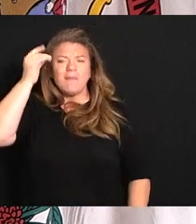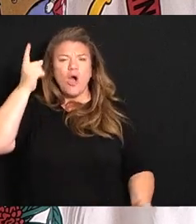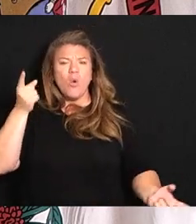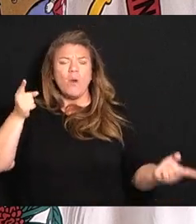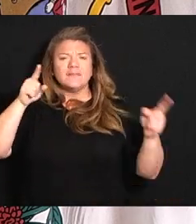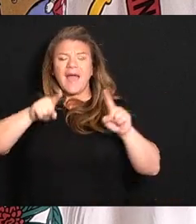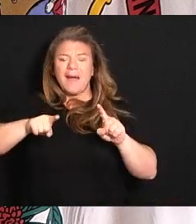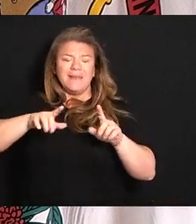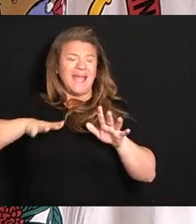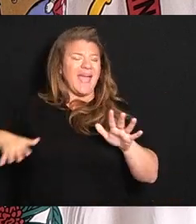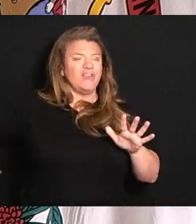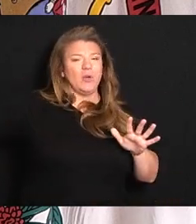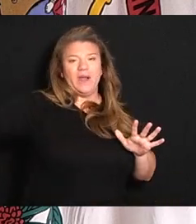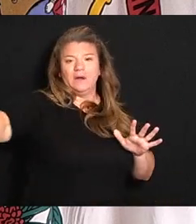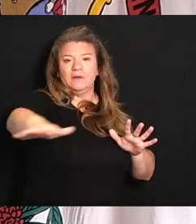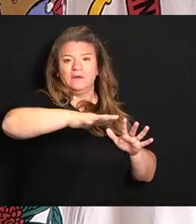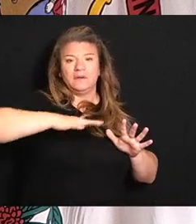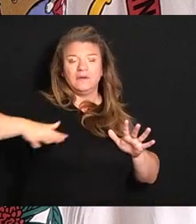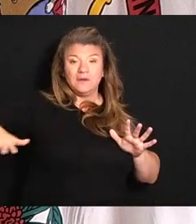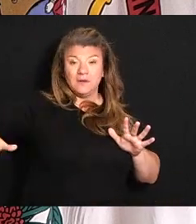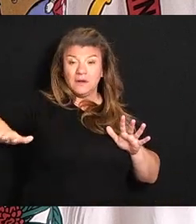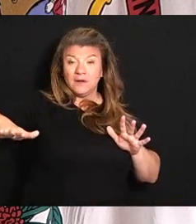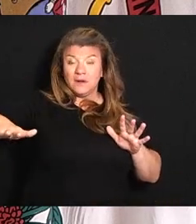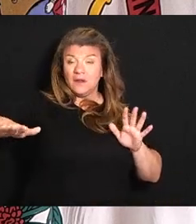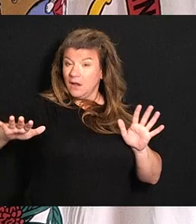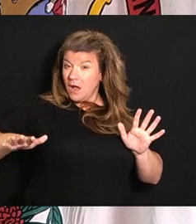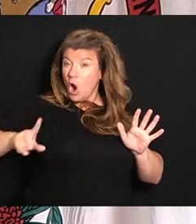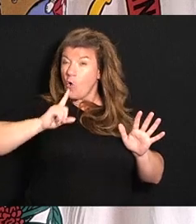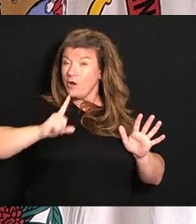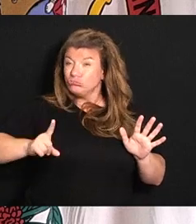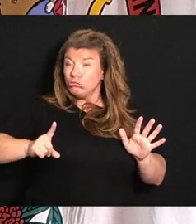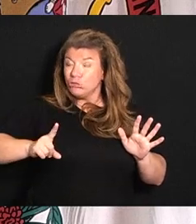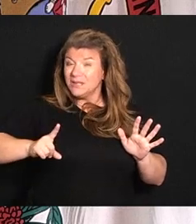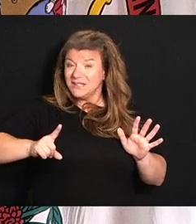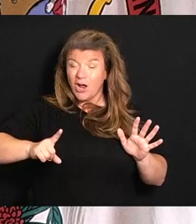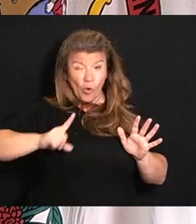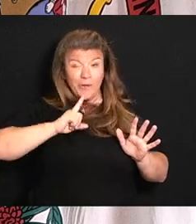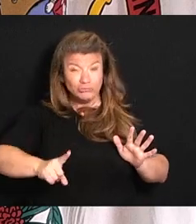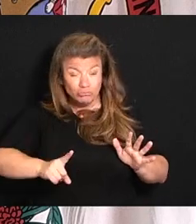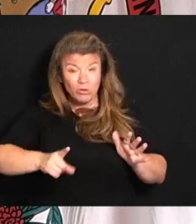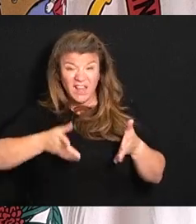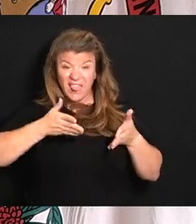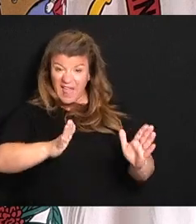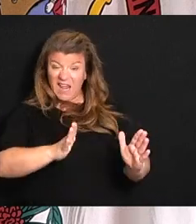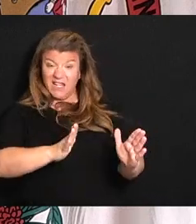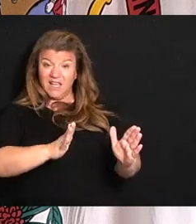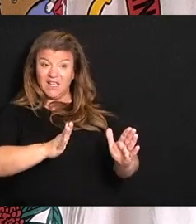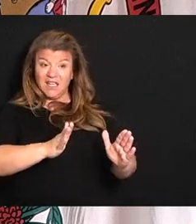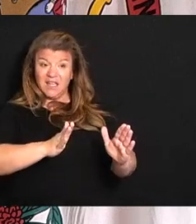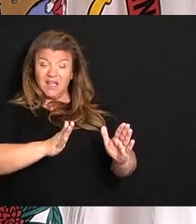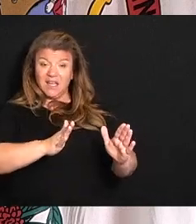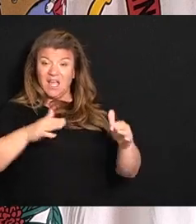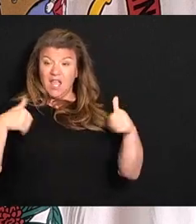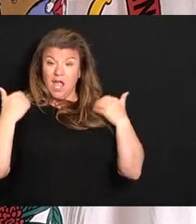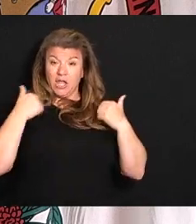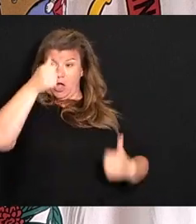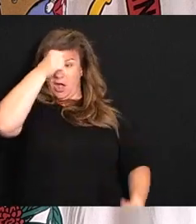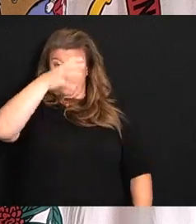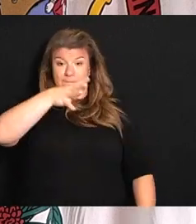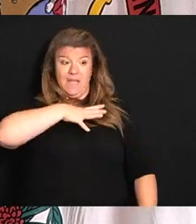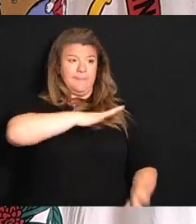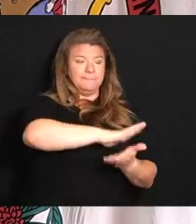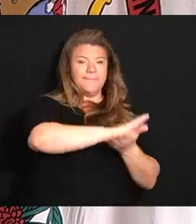our land. Are we really and truly, I mean, letting young men grow up and be young